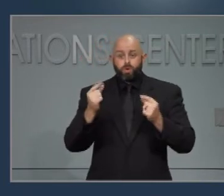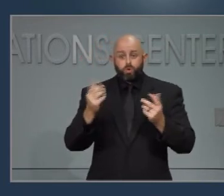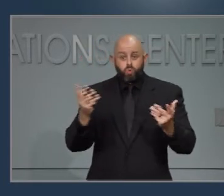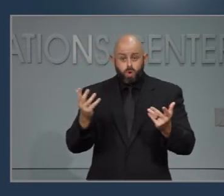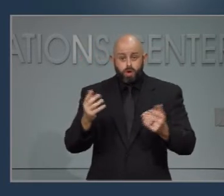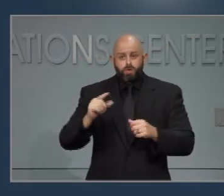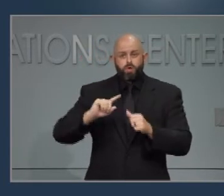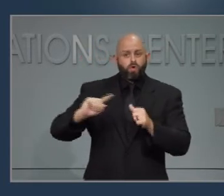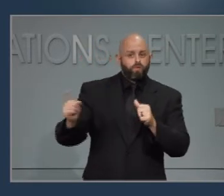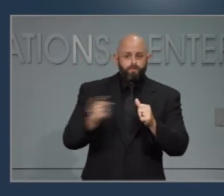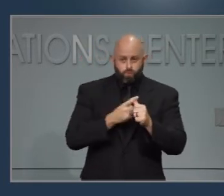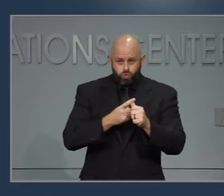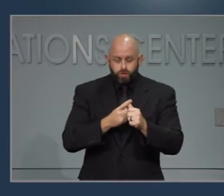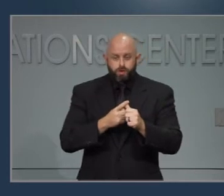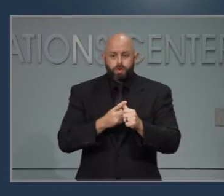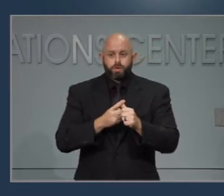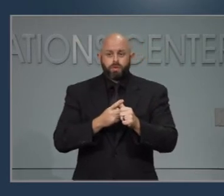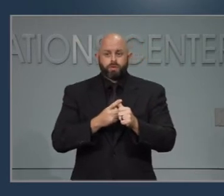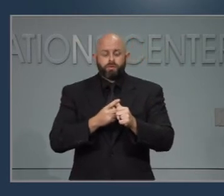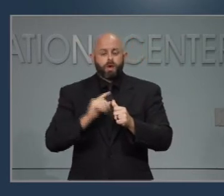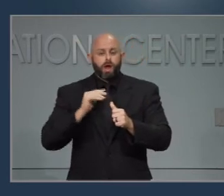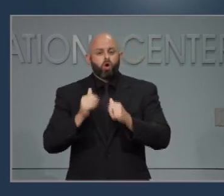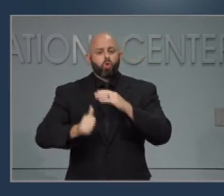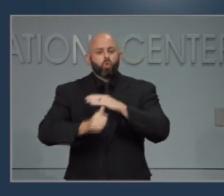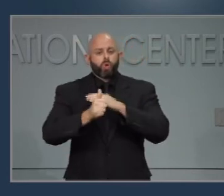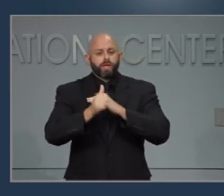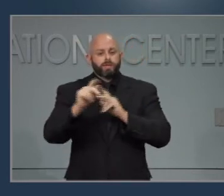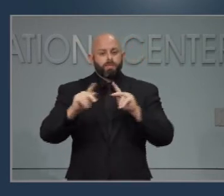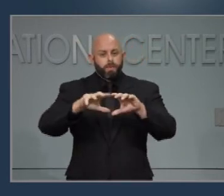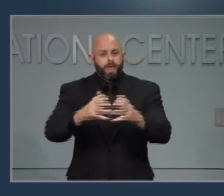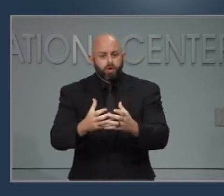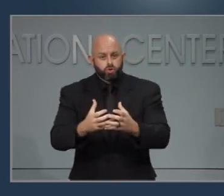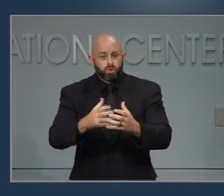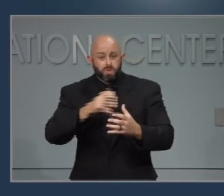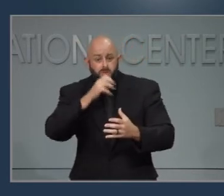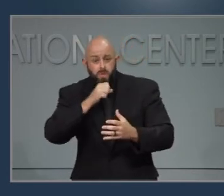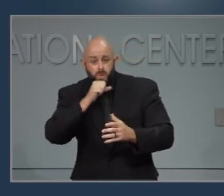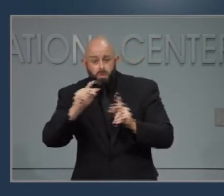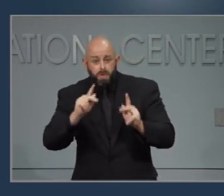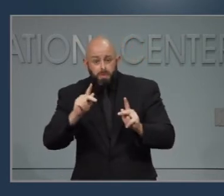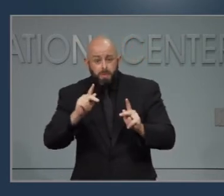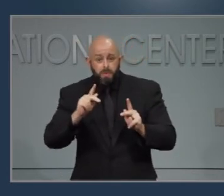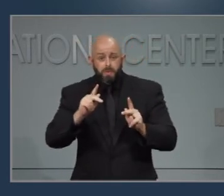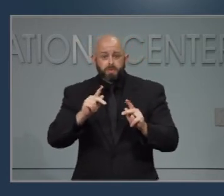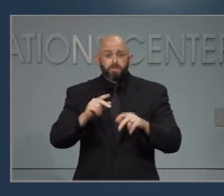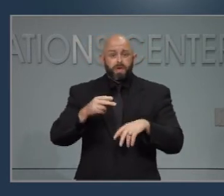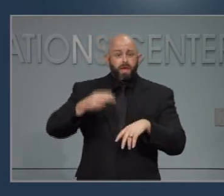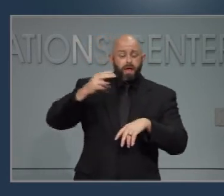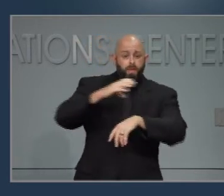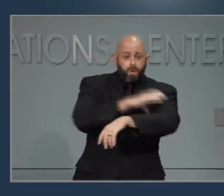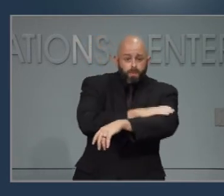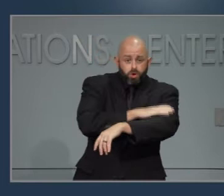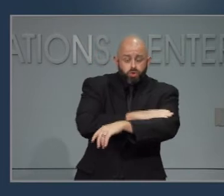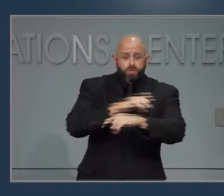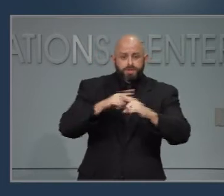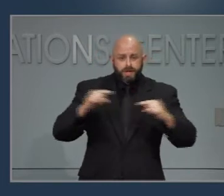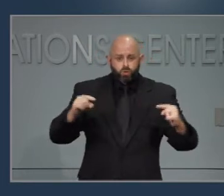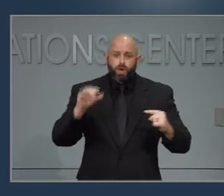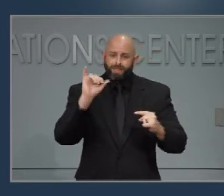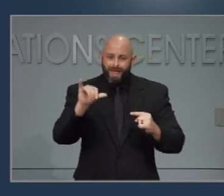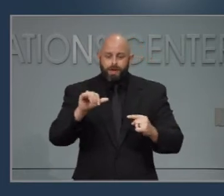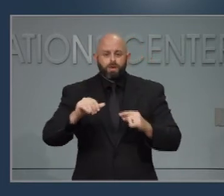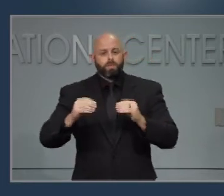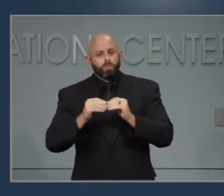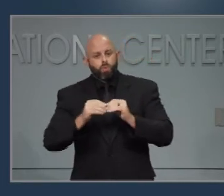First, our at-risk population is still safer at home. For those over 65 and those with health